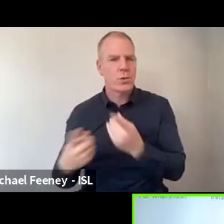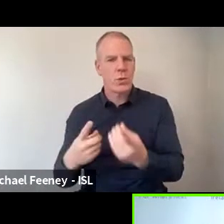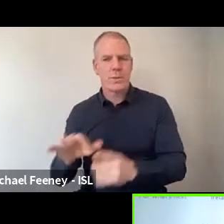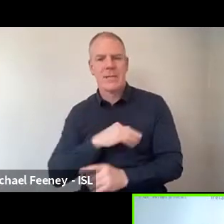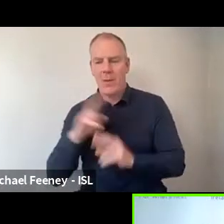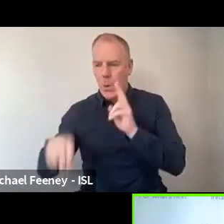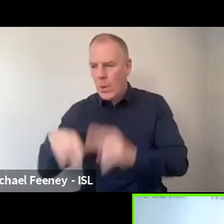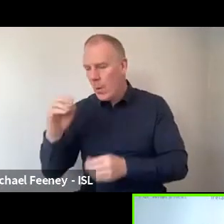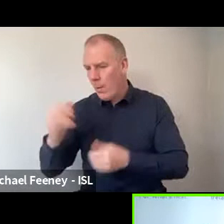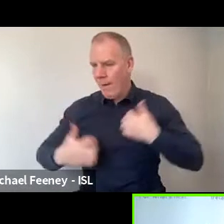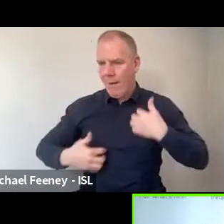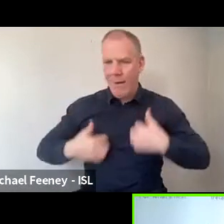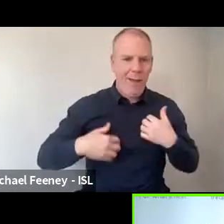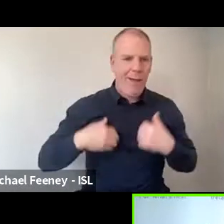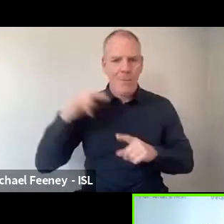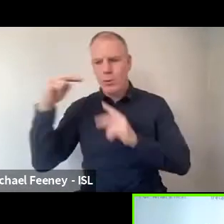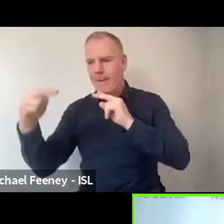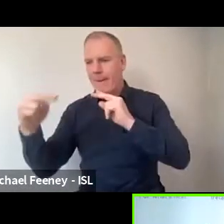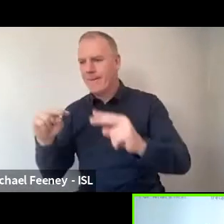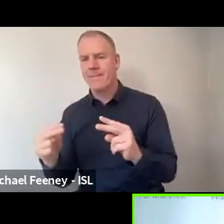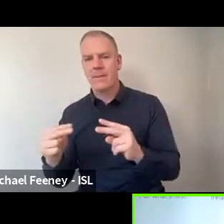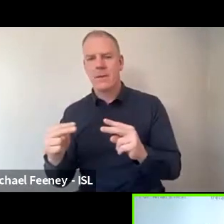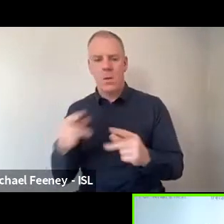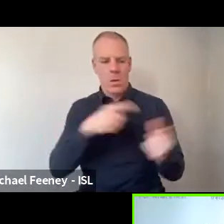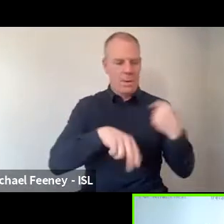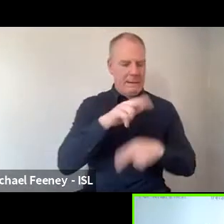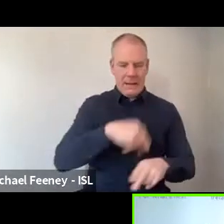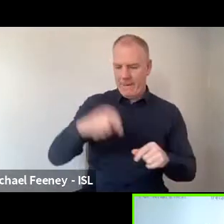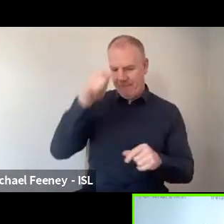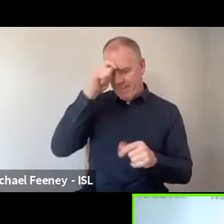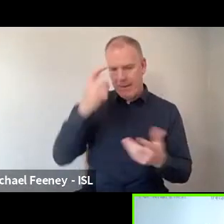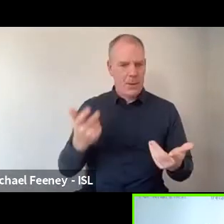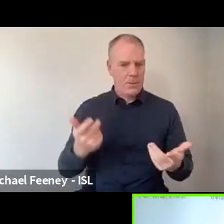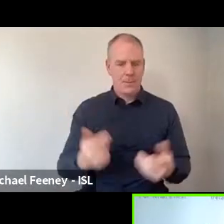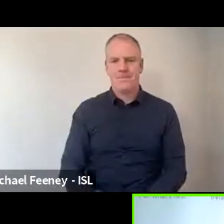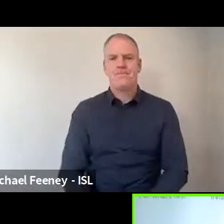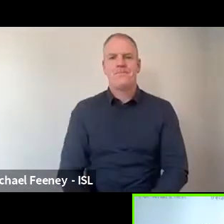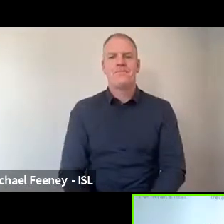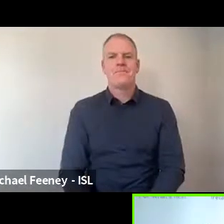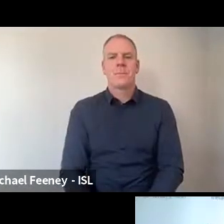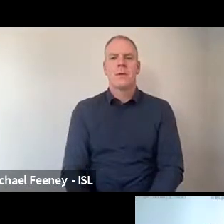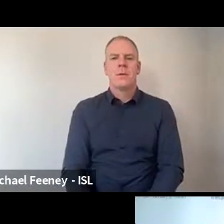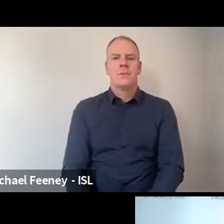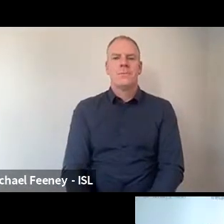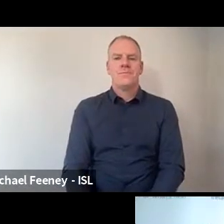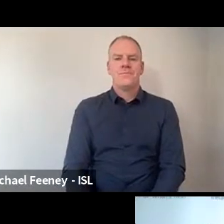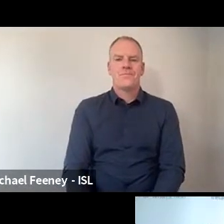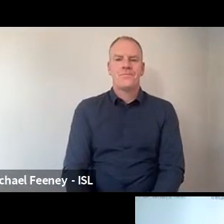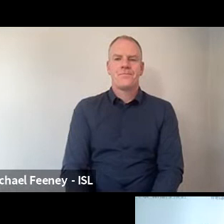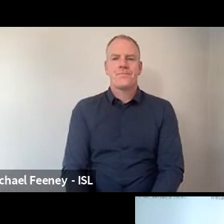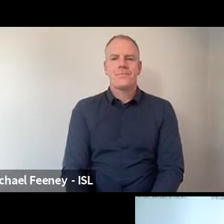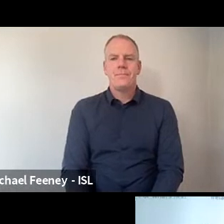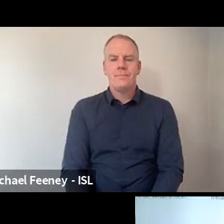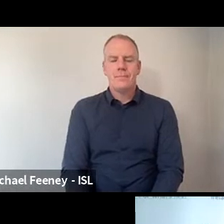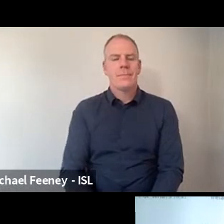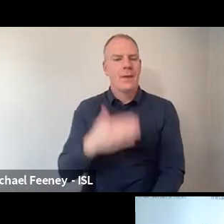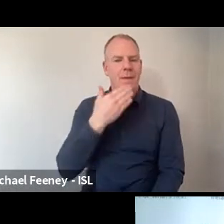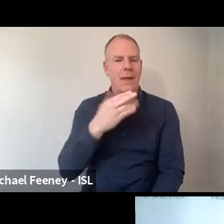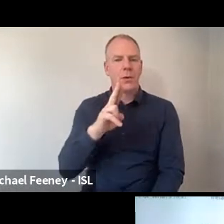and exciting angles that that maybe we can't even anticipate yet. Great. Thanks, Ruth.